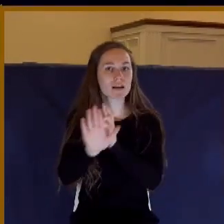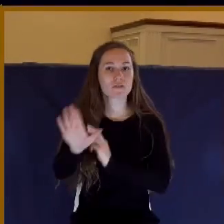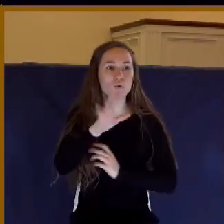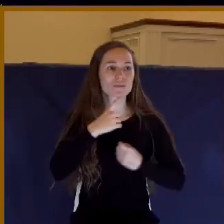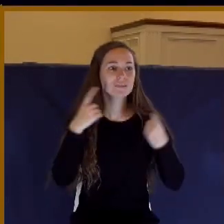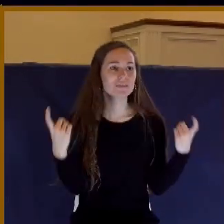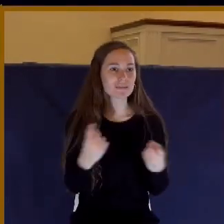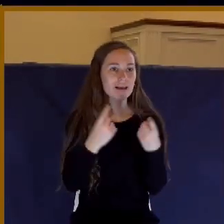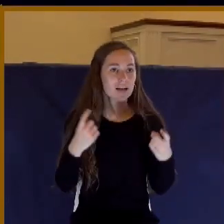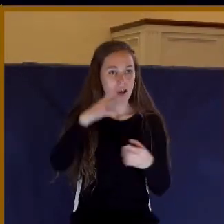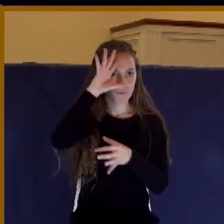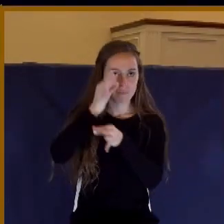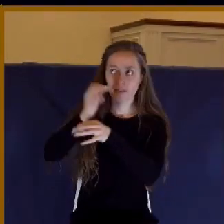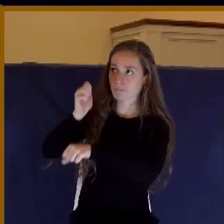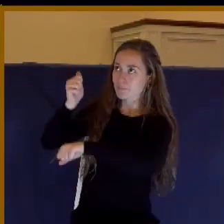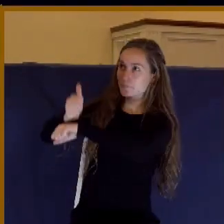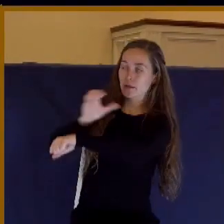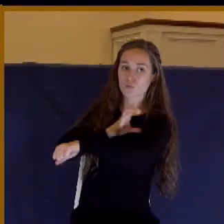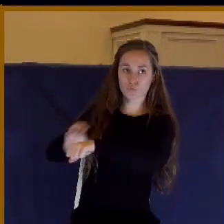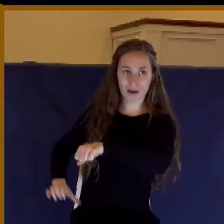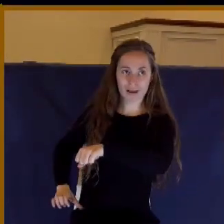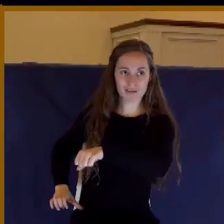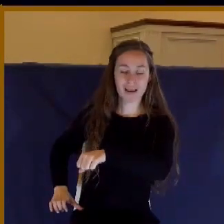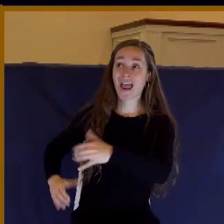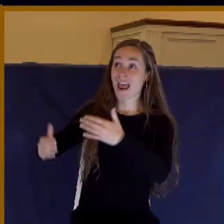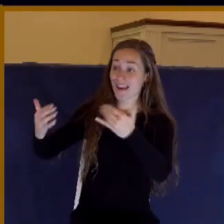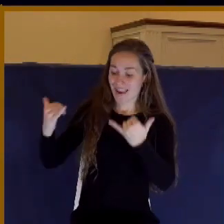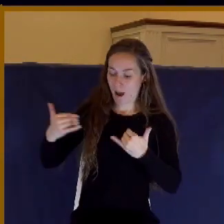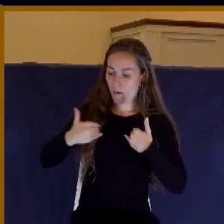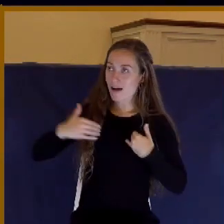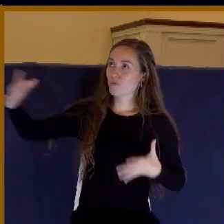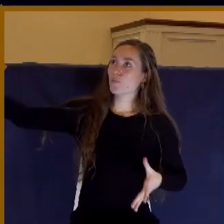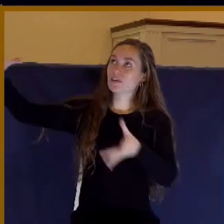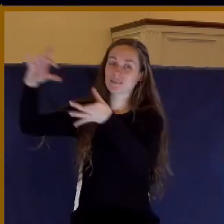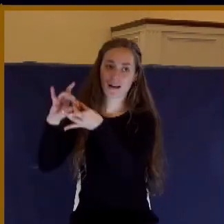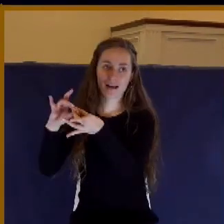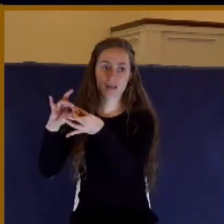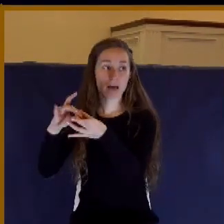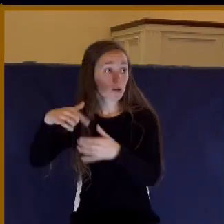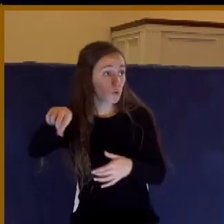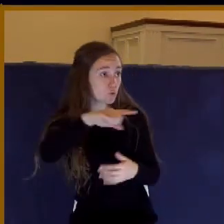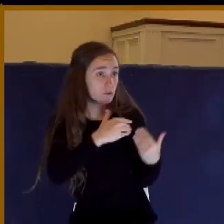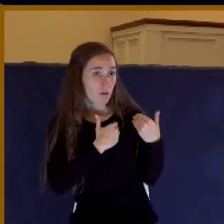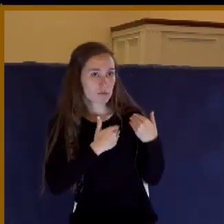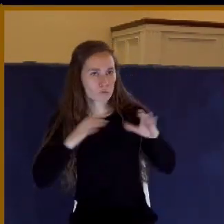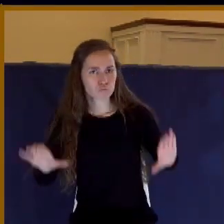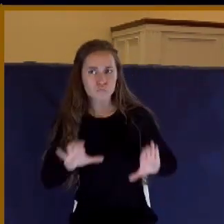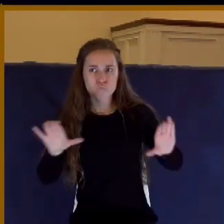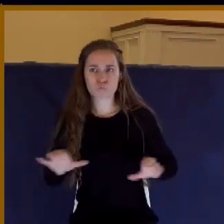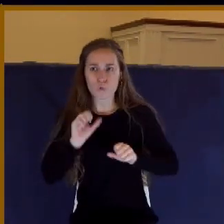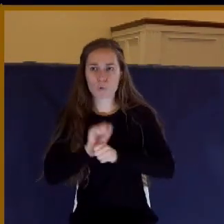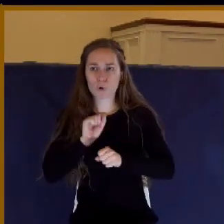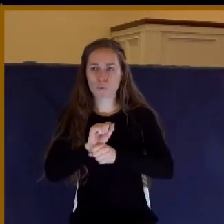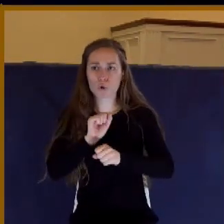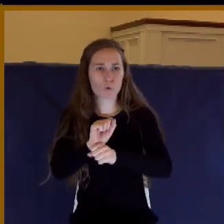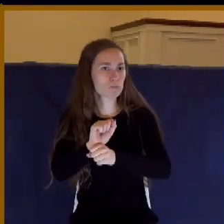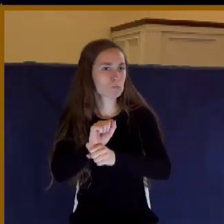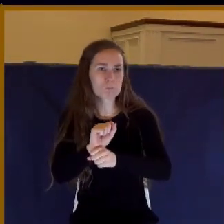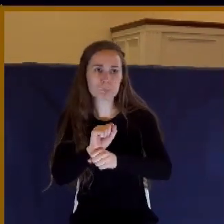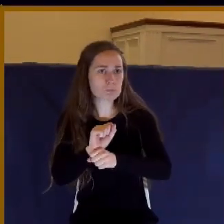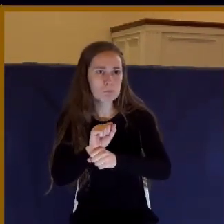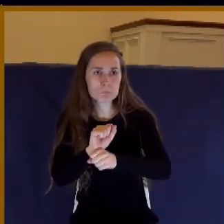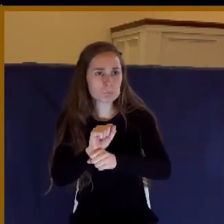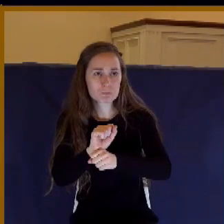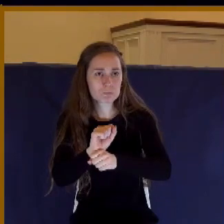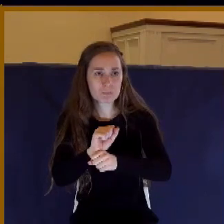reconciled. And by the way, there's nothing else that you can do. There's no work that you can do. And you see, that's why the gospel is offensive to many,